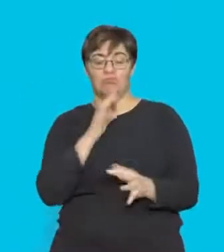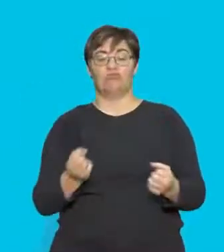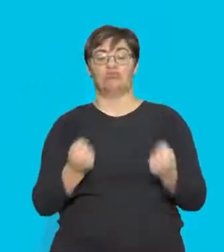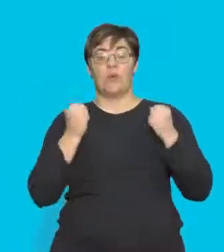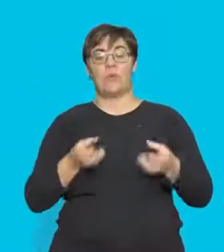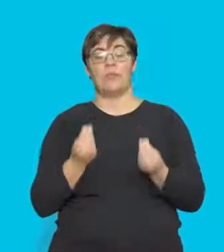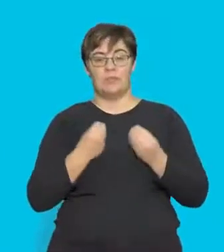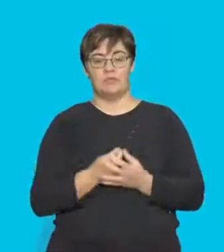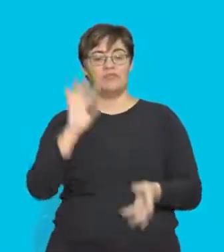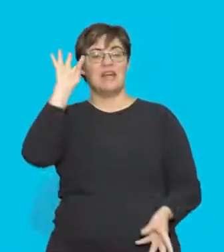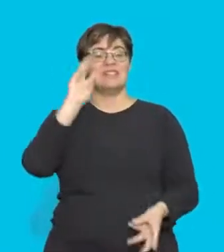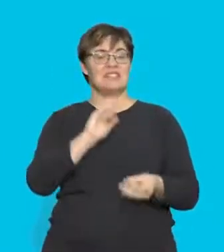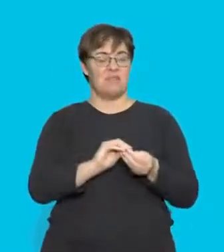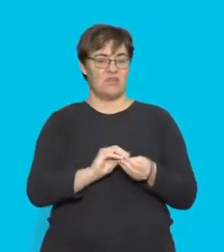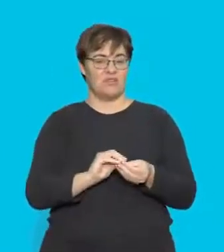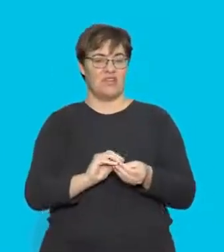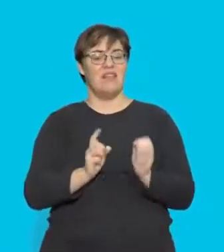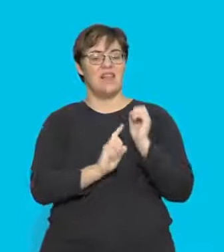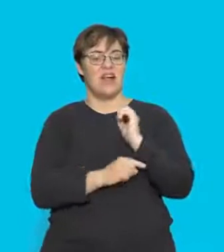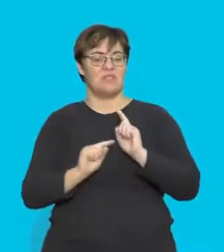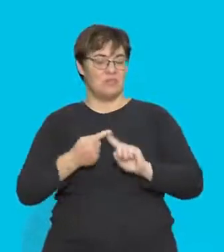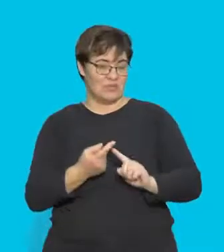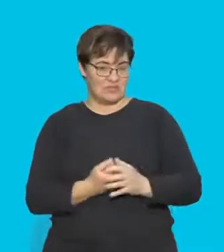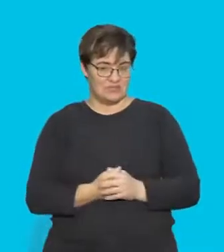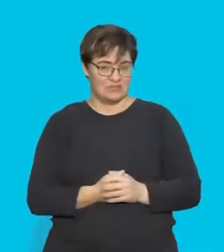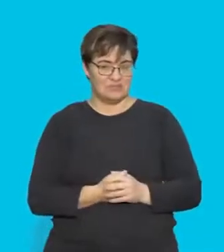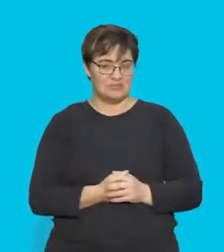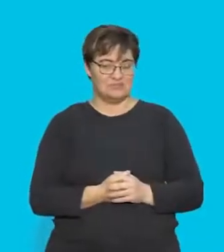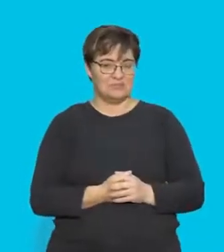Let's summarize our last few points over here.